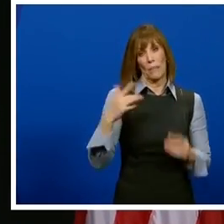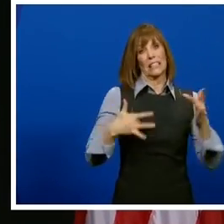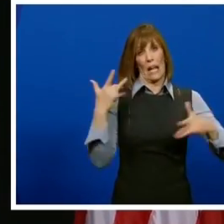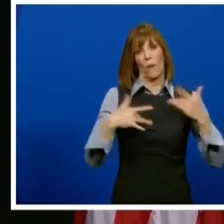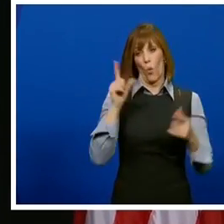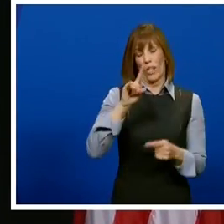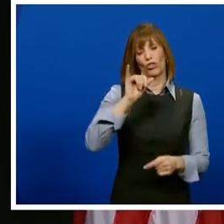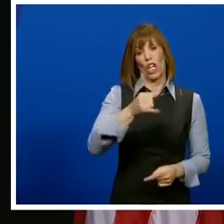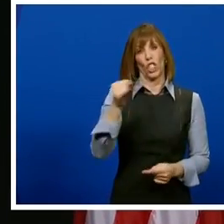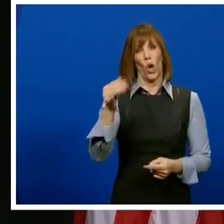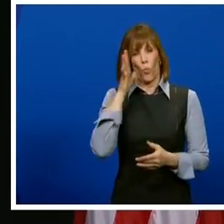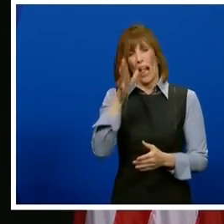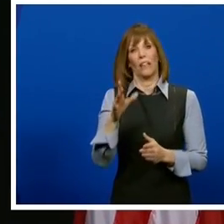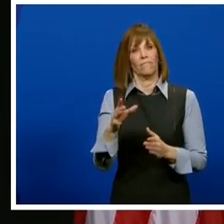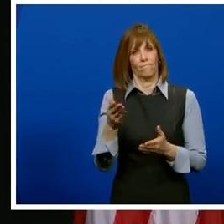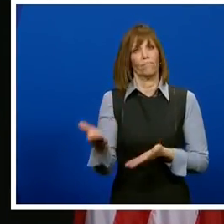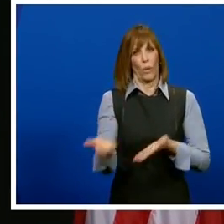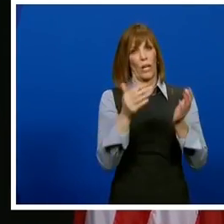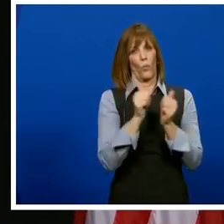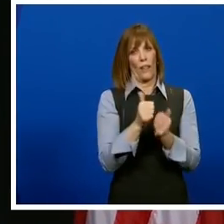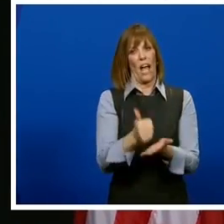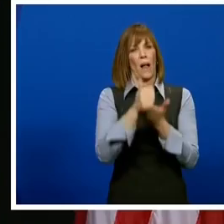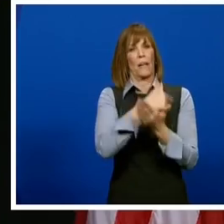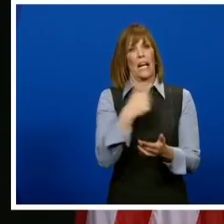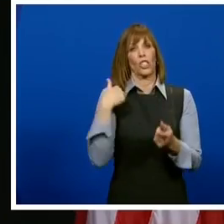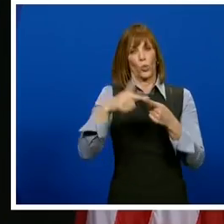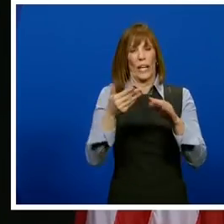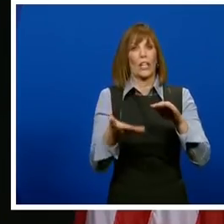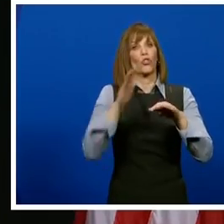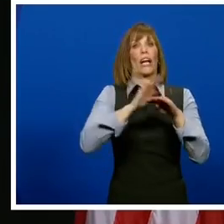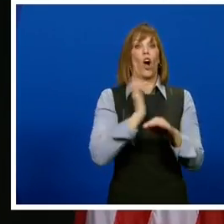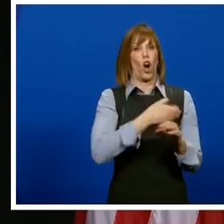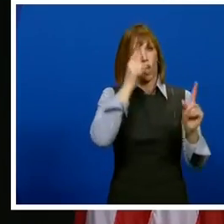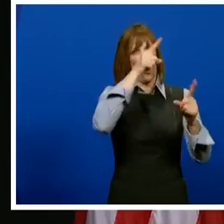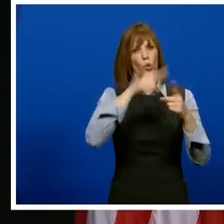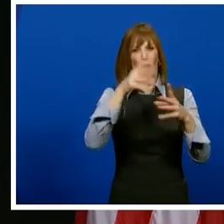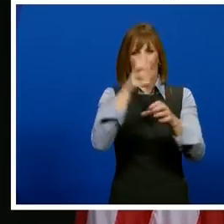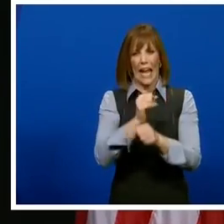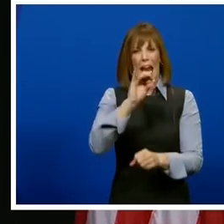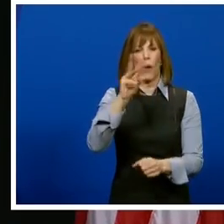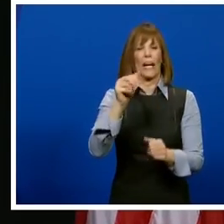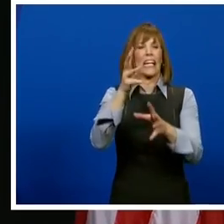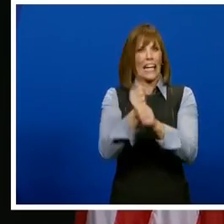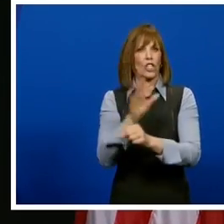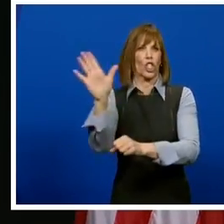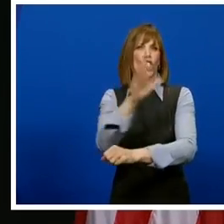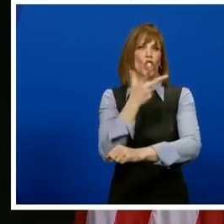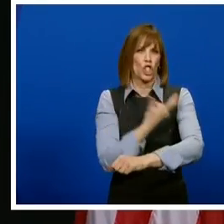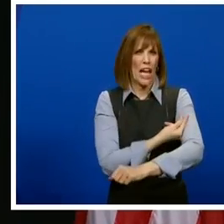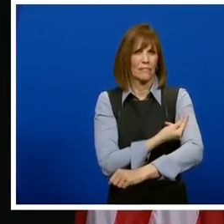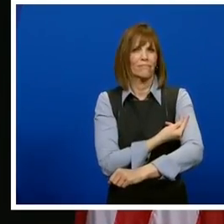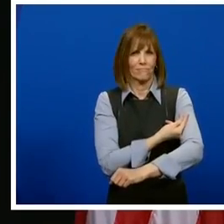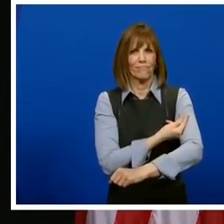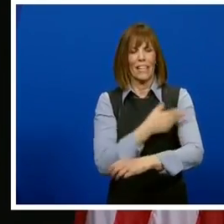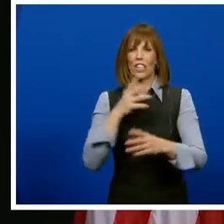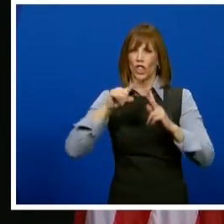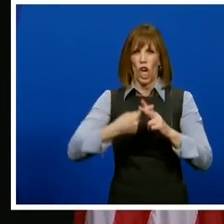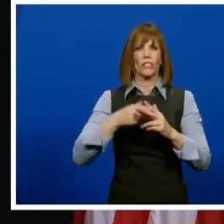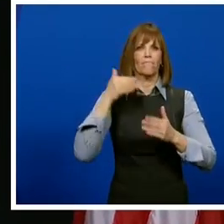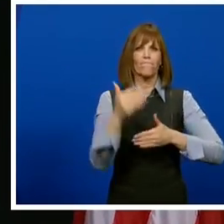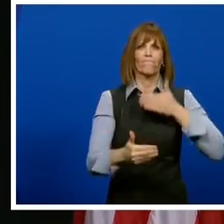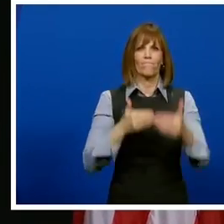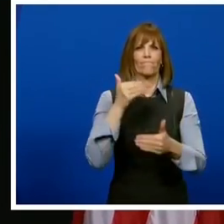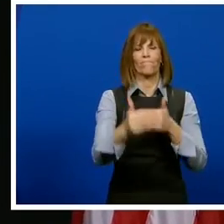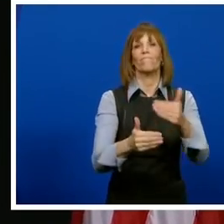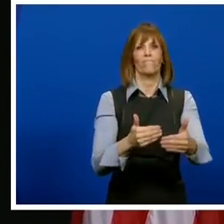what that brings to the table in really helping us, you know, increase our goal of getting Iowa's vaccinated and moving through, moving forward and